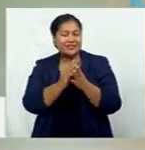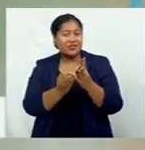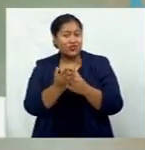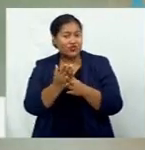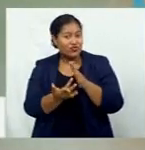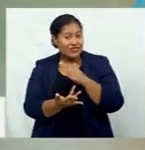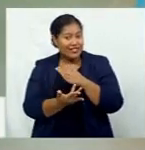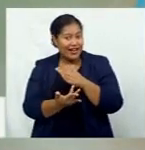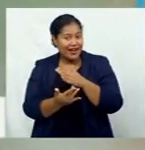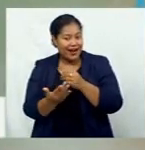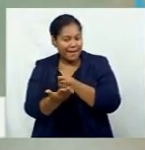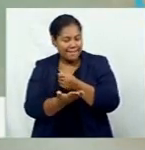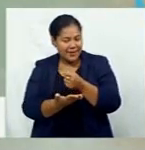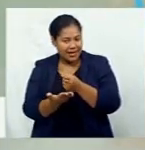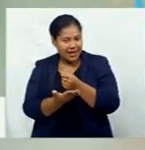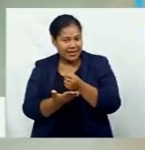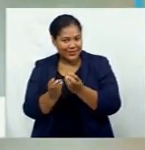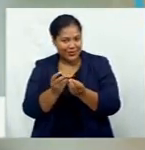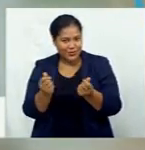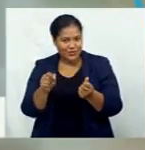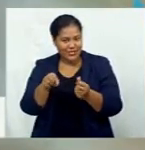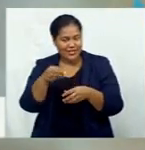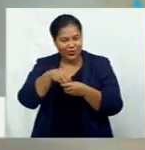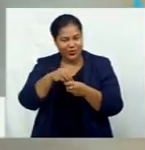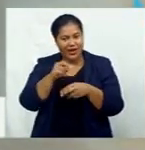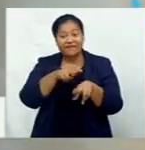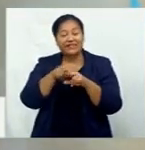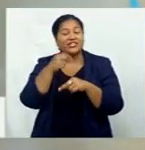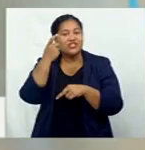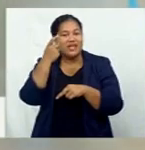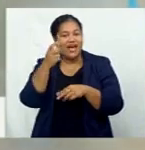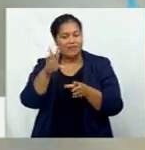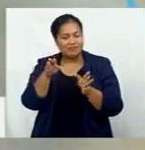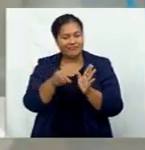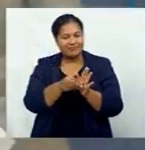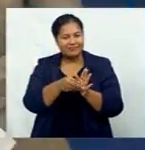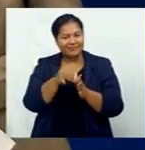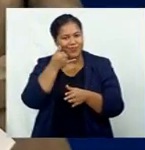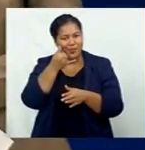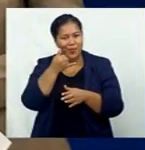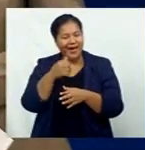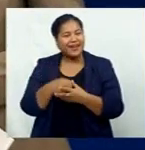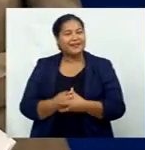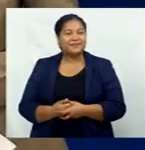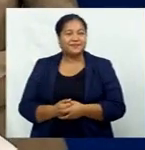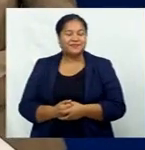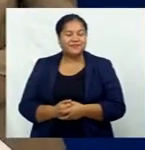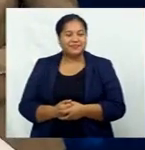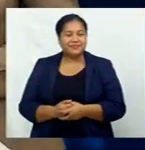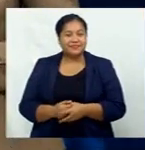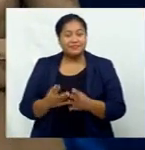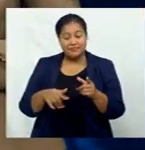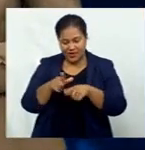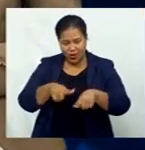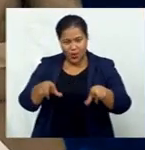-based solutions, including the FijiCare mobile application. Here are the local exchange rates as set early